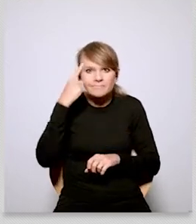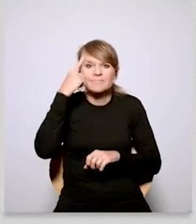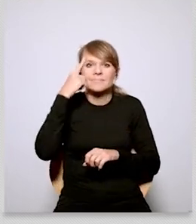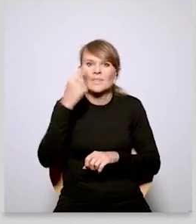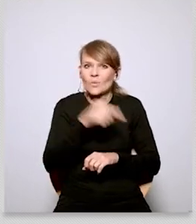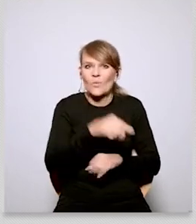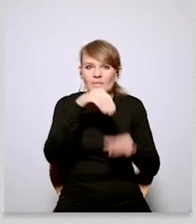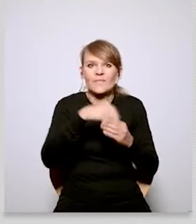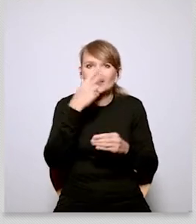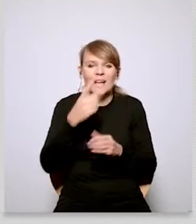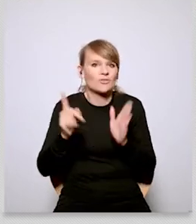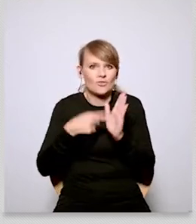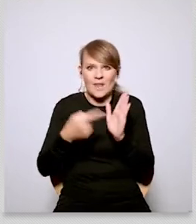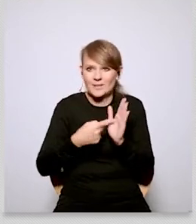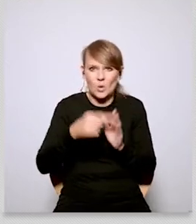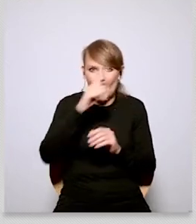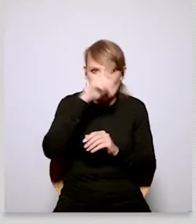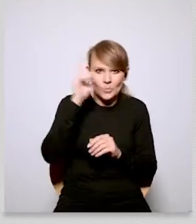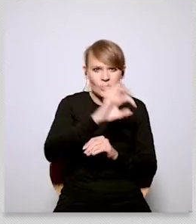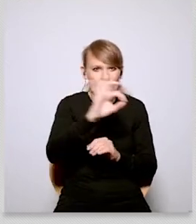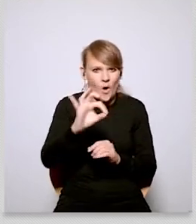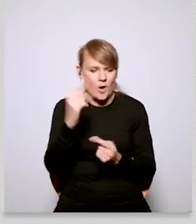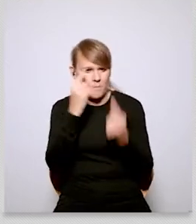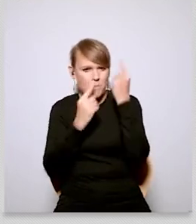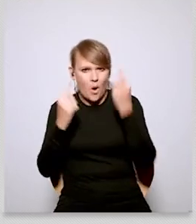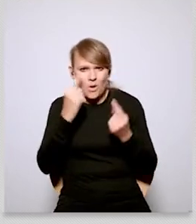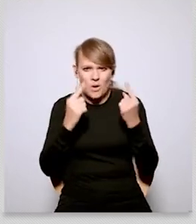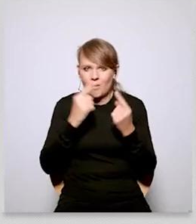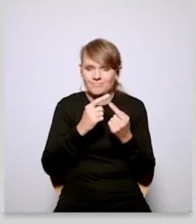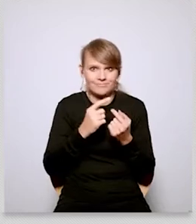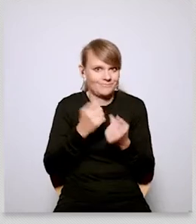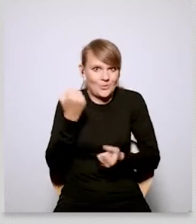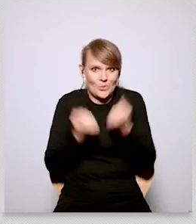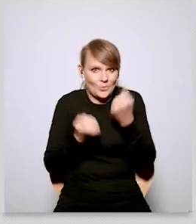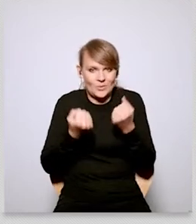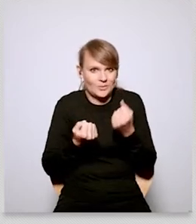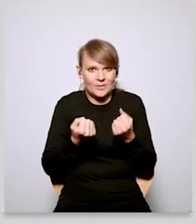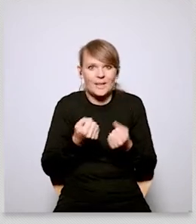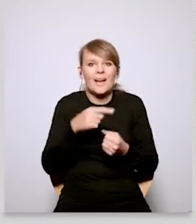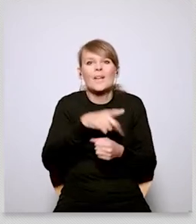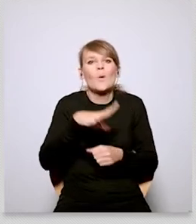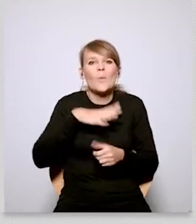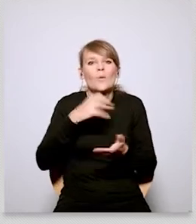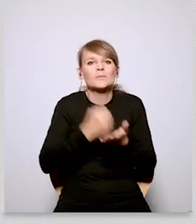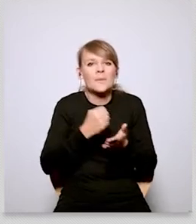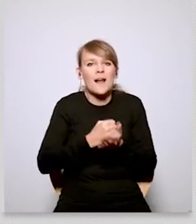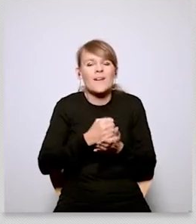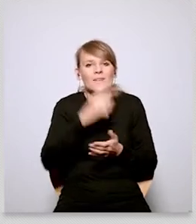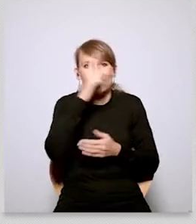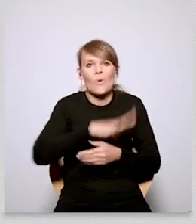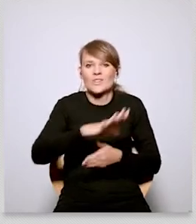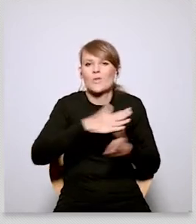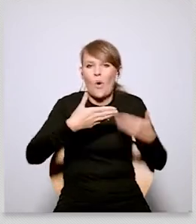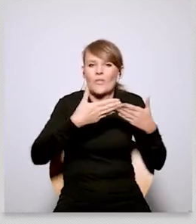well that people's beliefs and positions are often very mixed and very